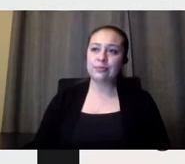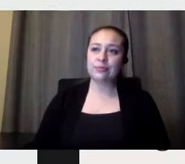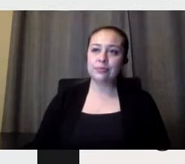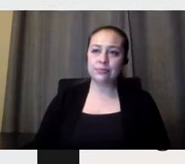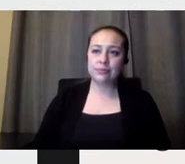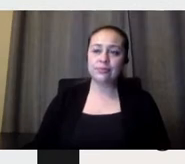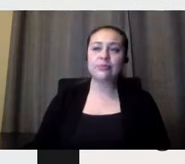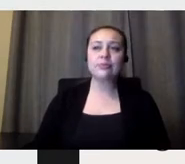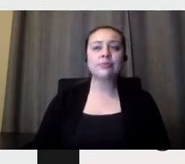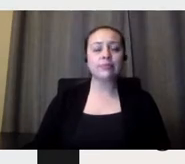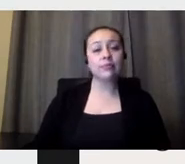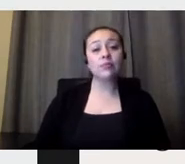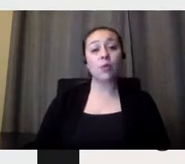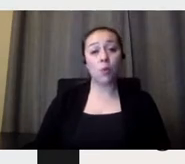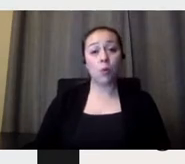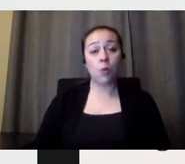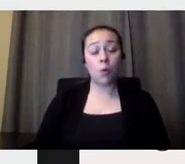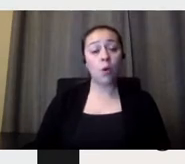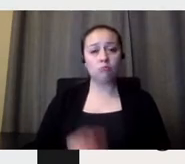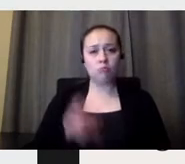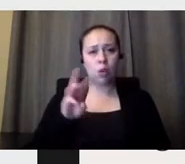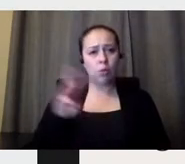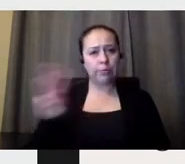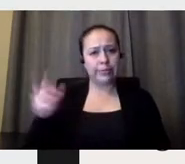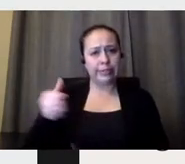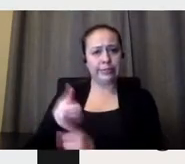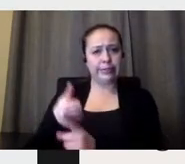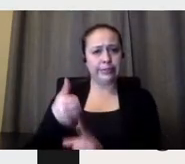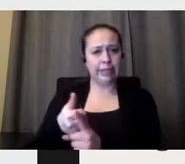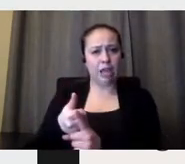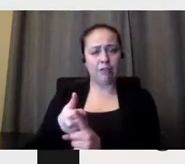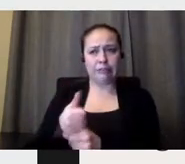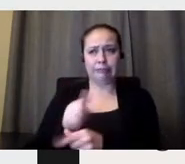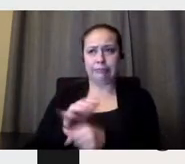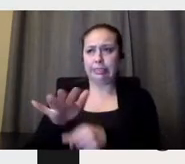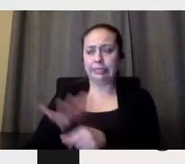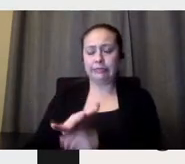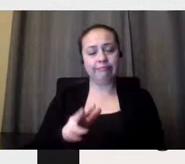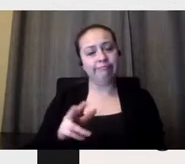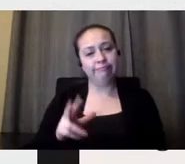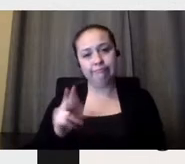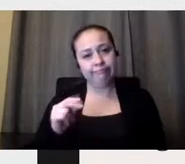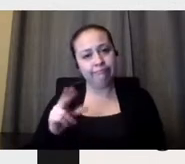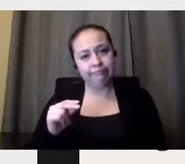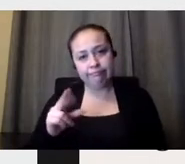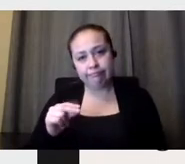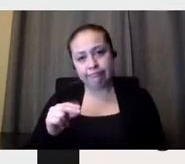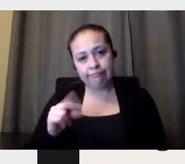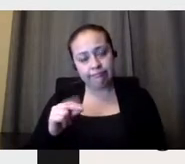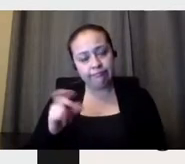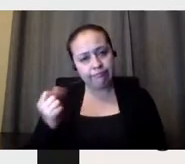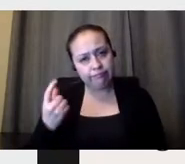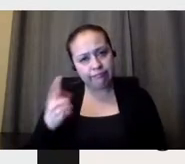The website by itself was not enough. We needed to promote it with an Instagram